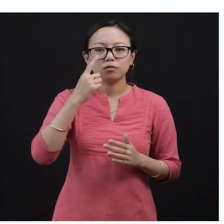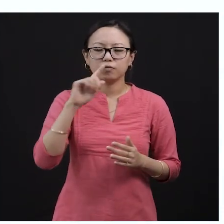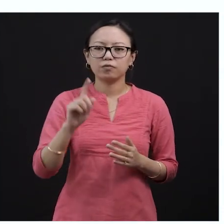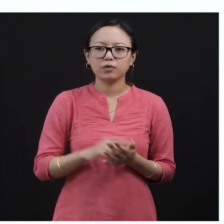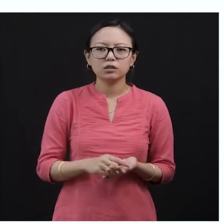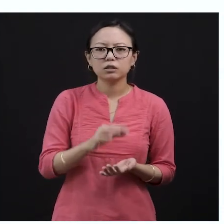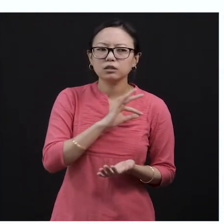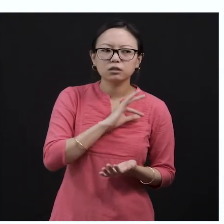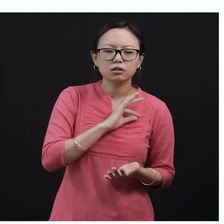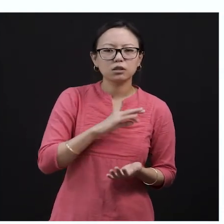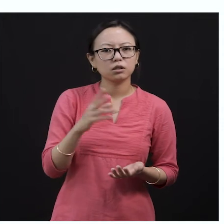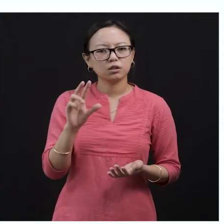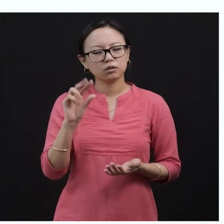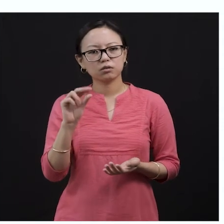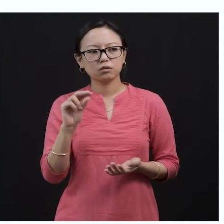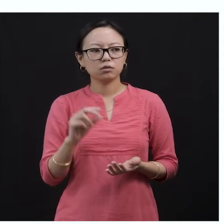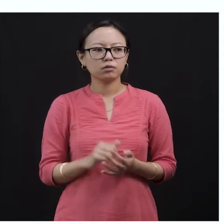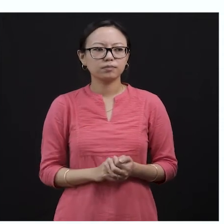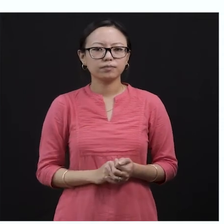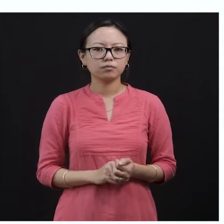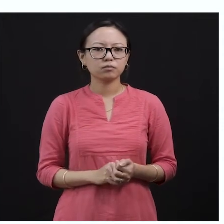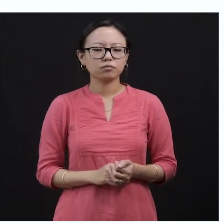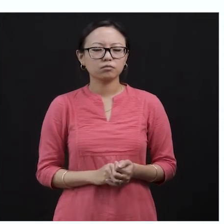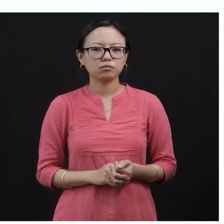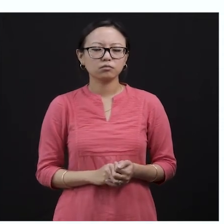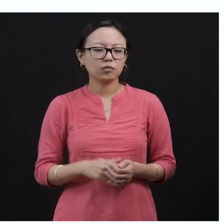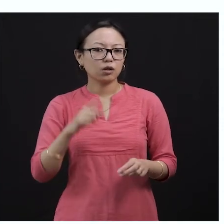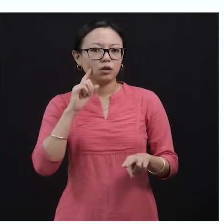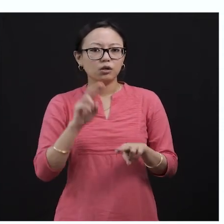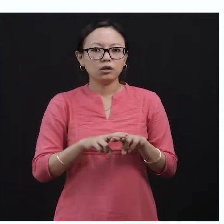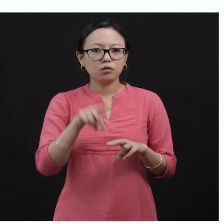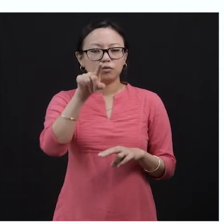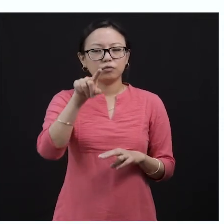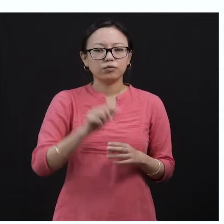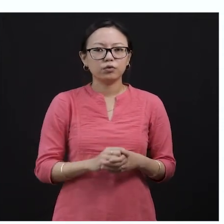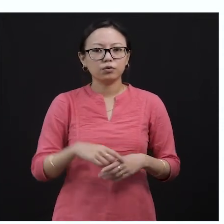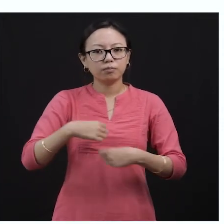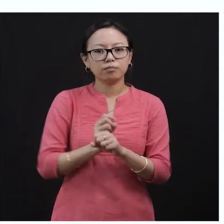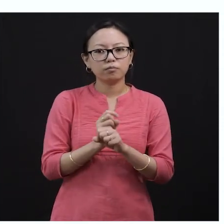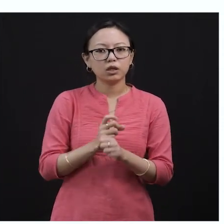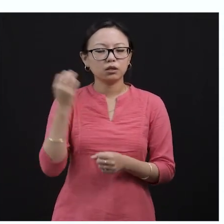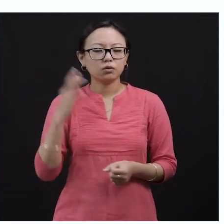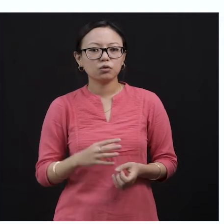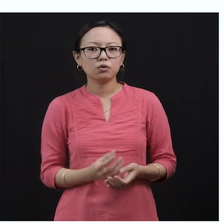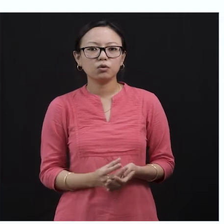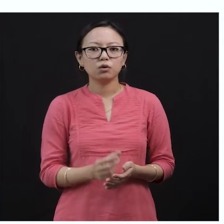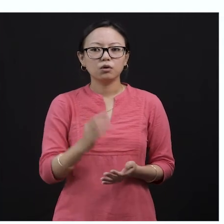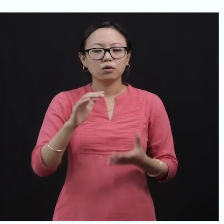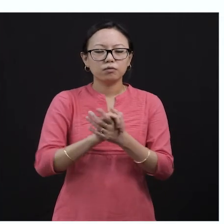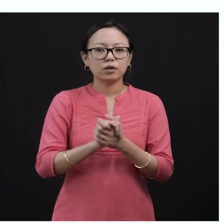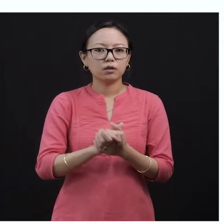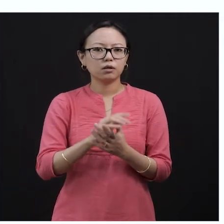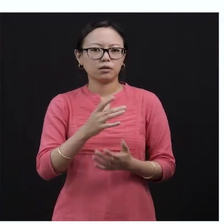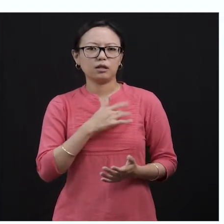disobedient to their parents and teachers, I'm sure your parents tell you not to go out with those kind of friends. So also the